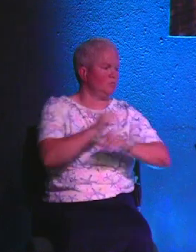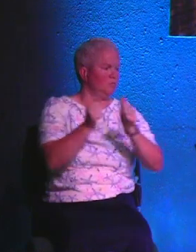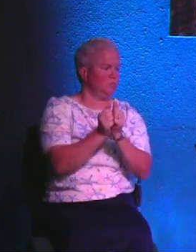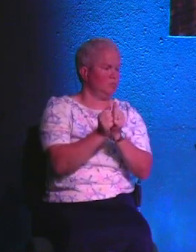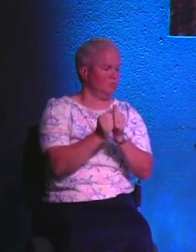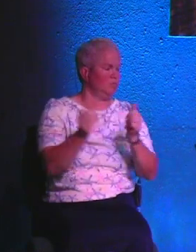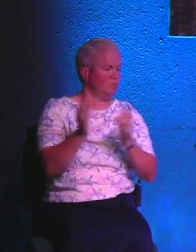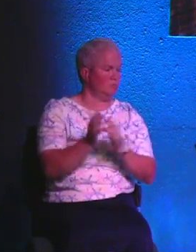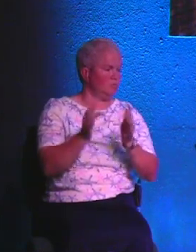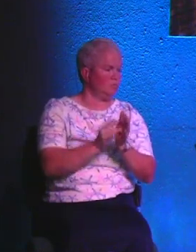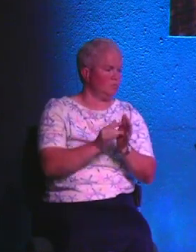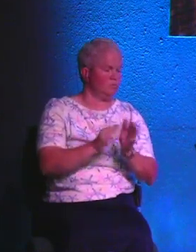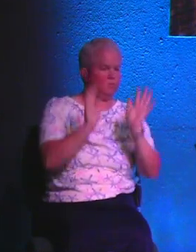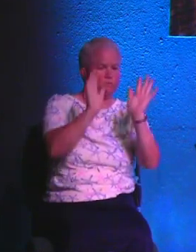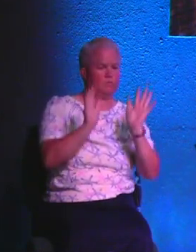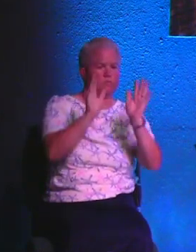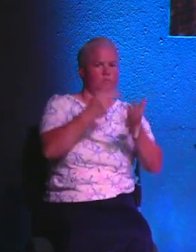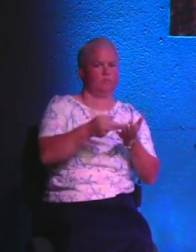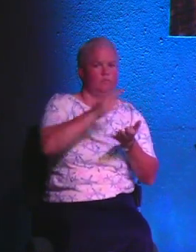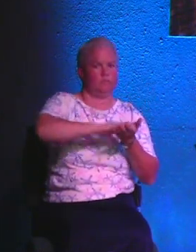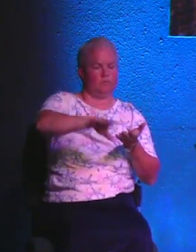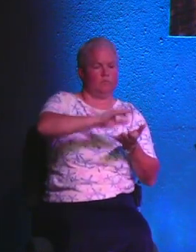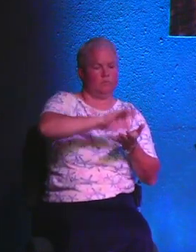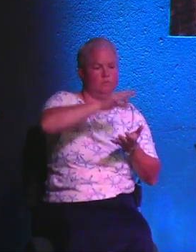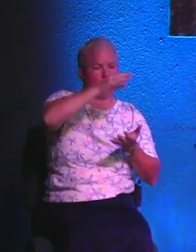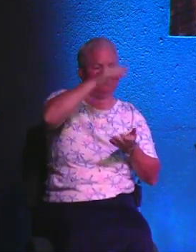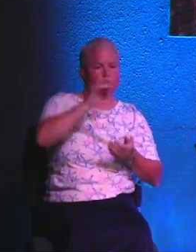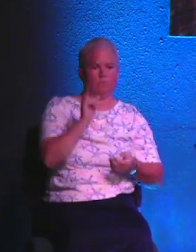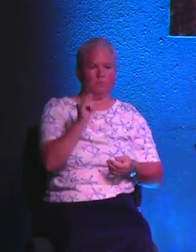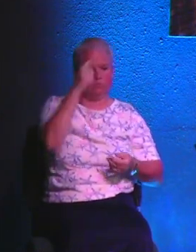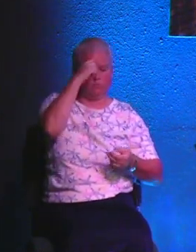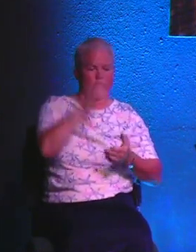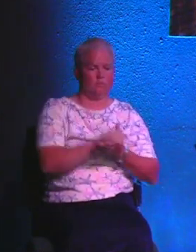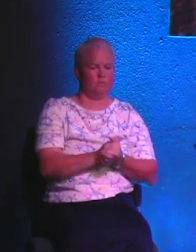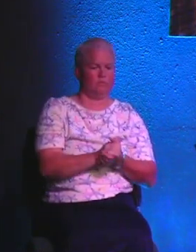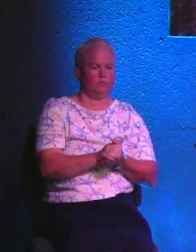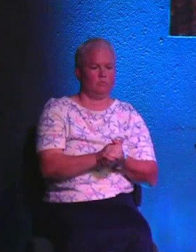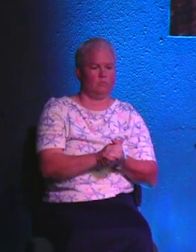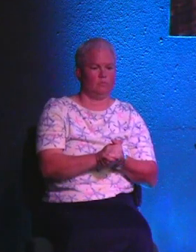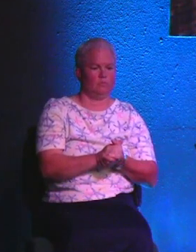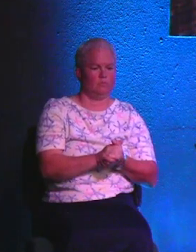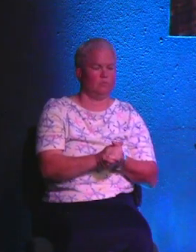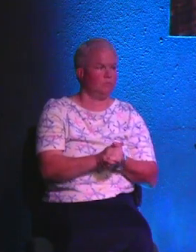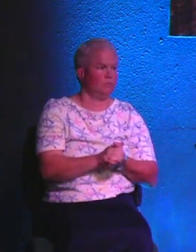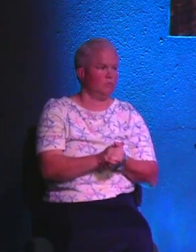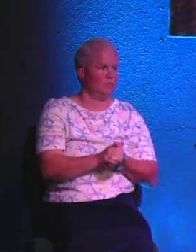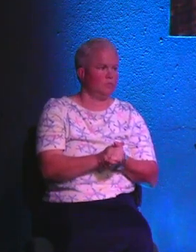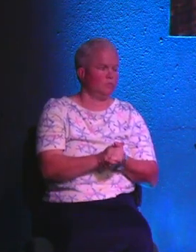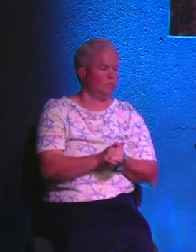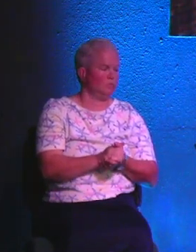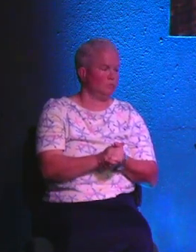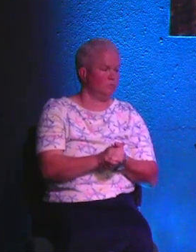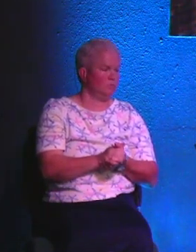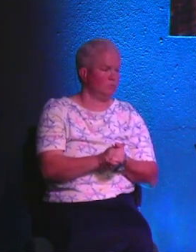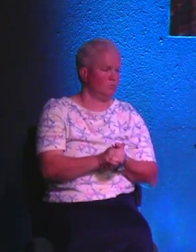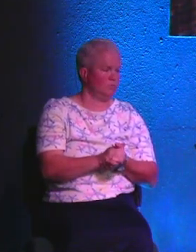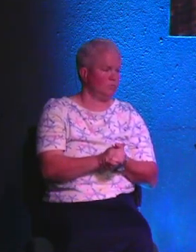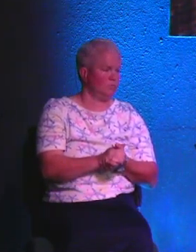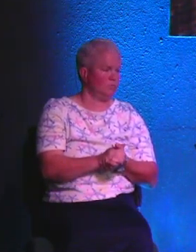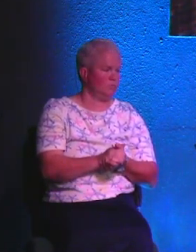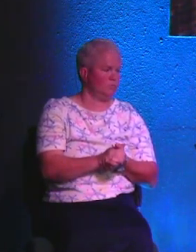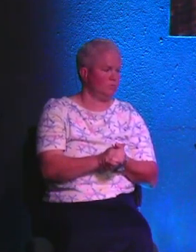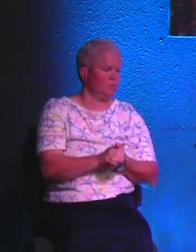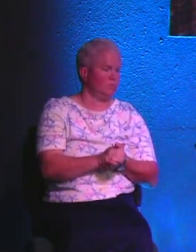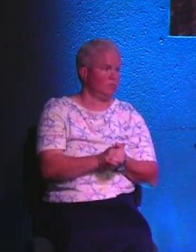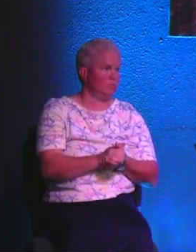with Jesus and with the power of the Holy Spirit, I believe that we can put forth a pretty darn good effort in this